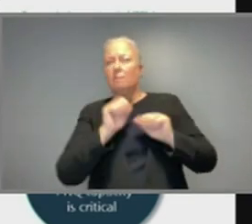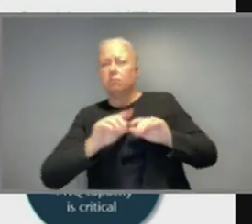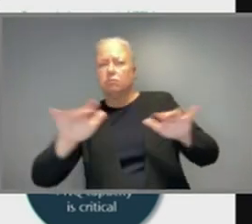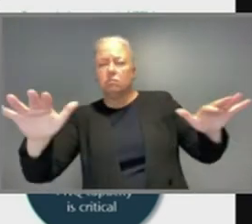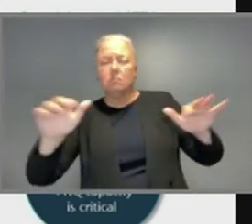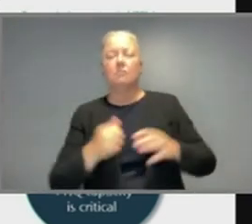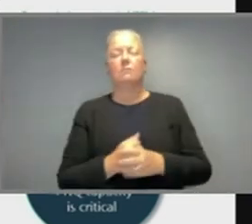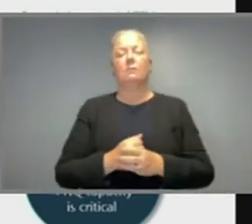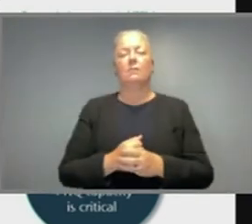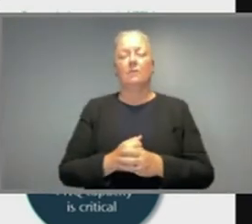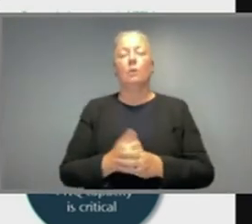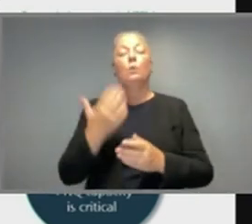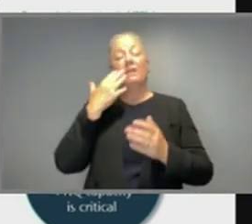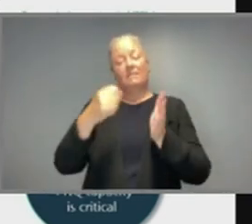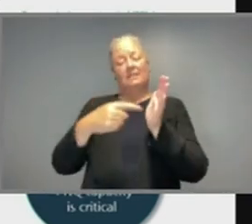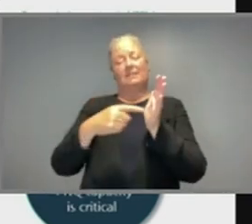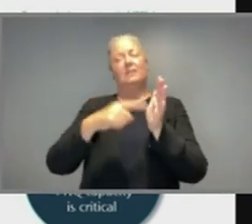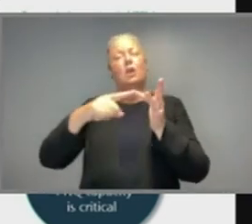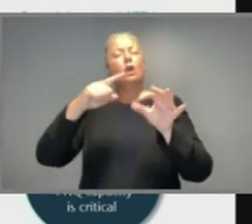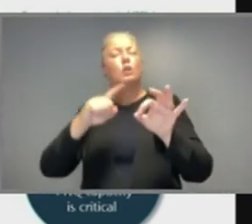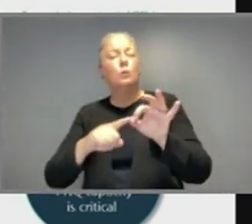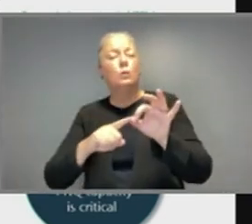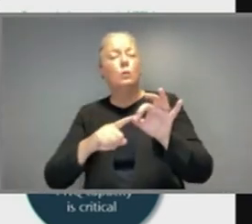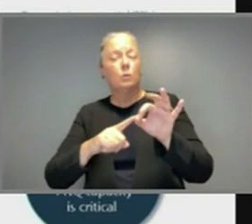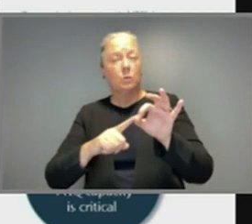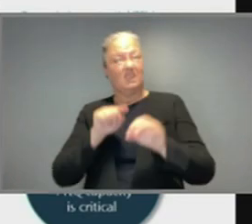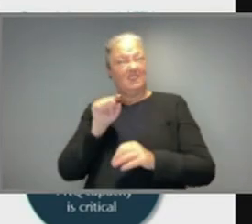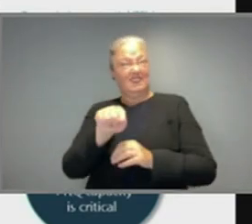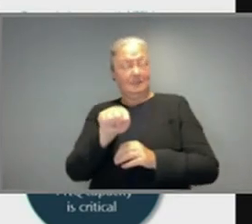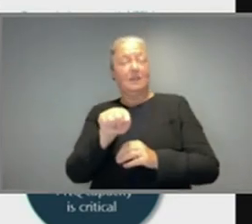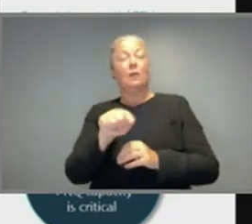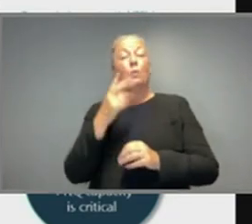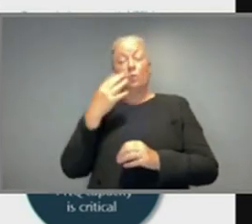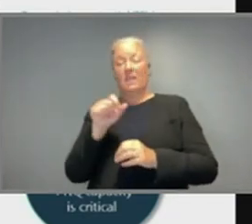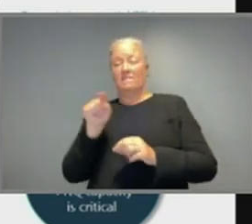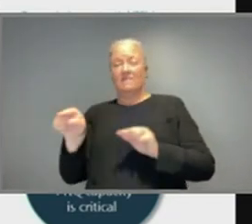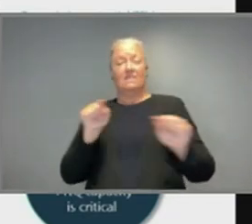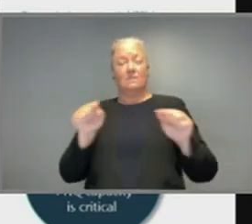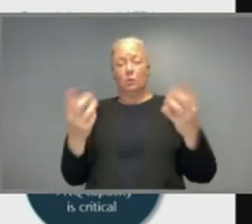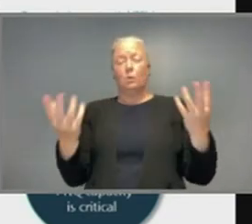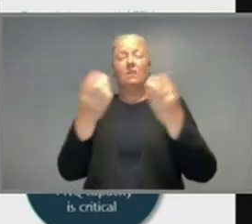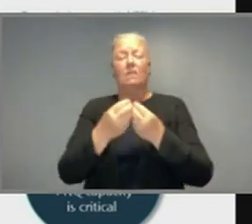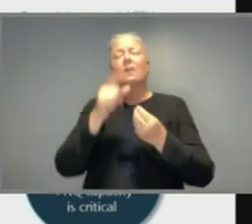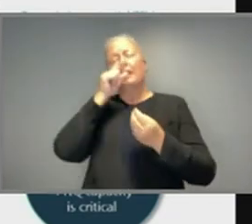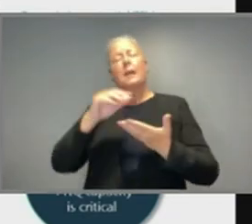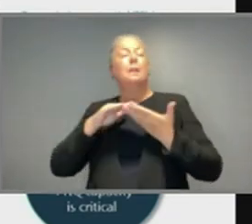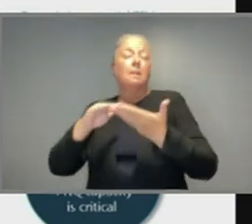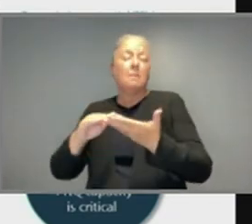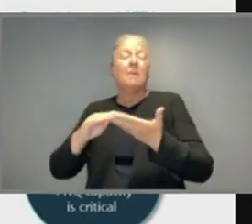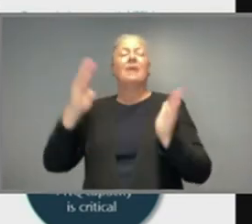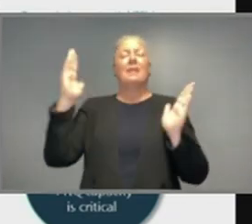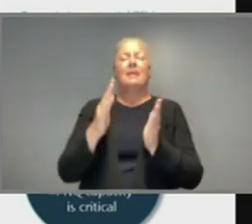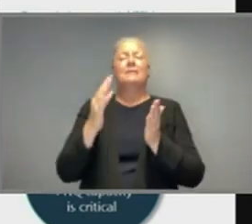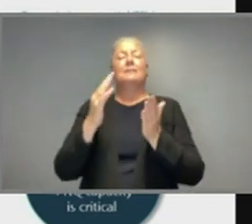TTIQ capacity, the public health response, those two together are very useful to already reduce the transmission